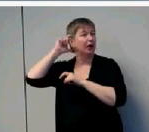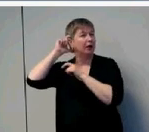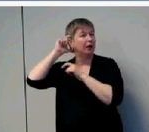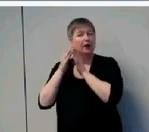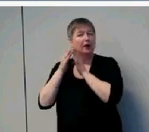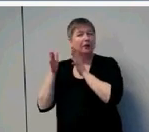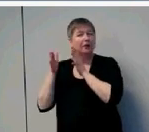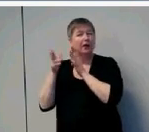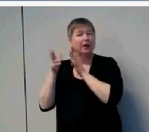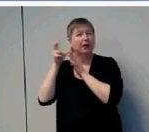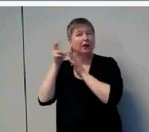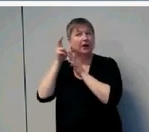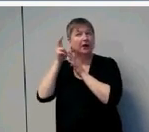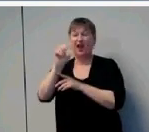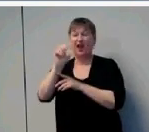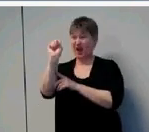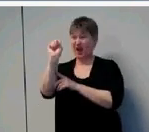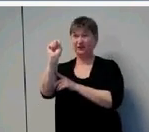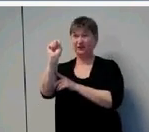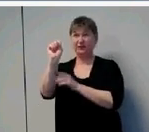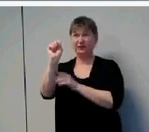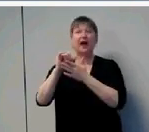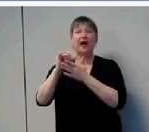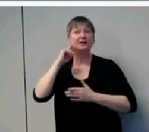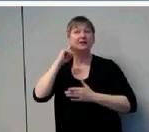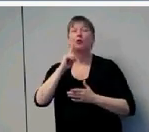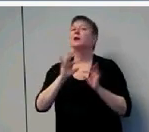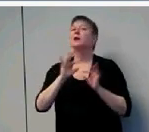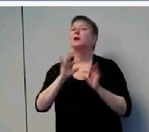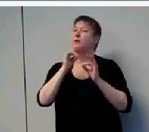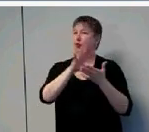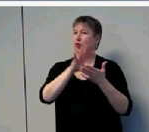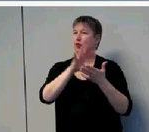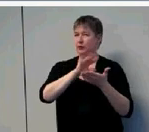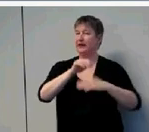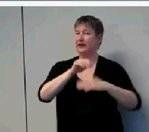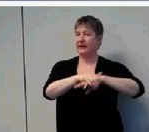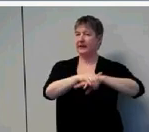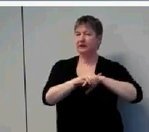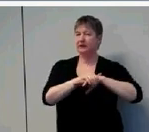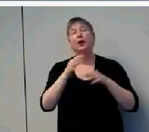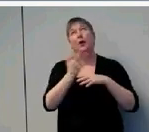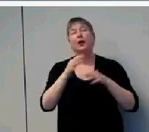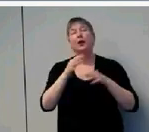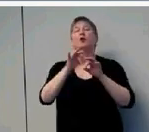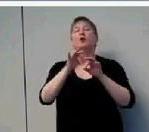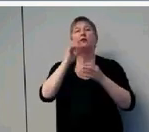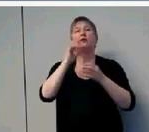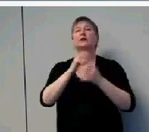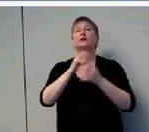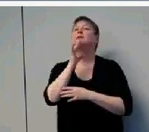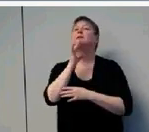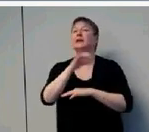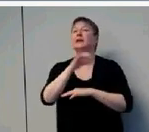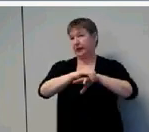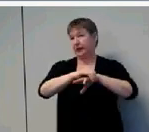And S is important for learning English, at least through spoken form. Furthermore, furthermore, we